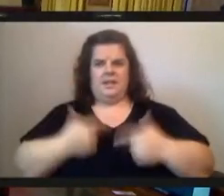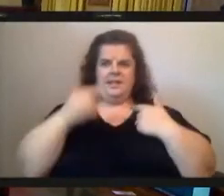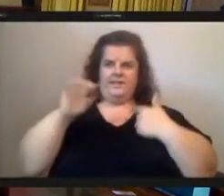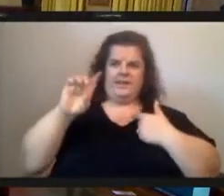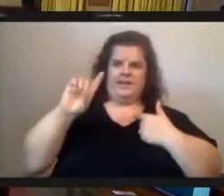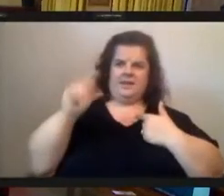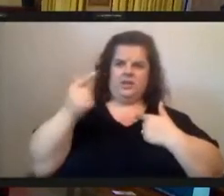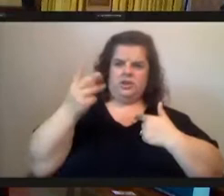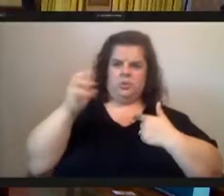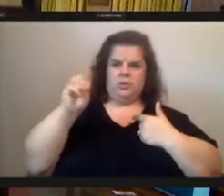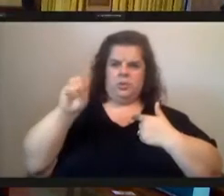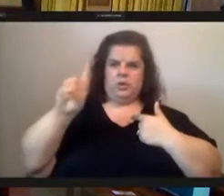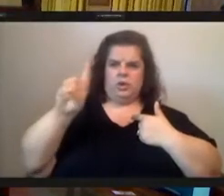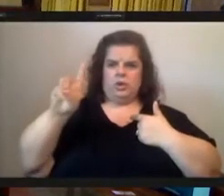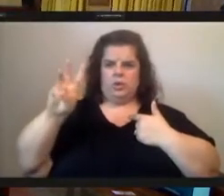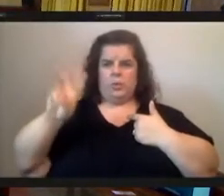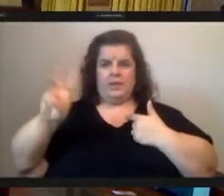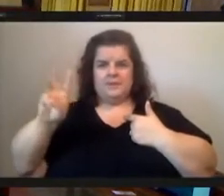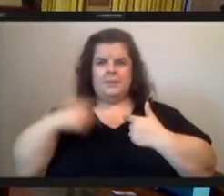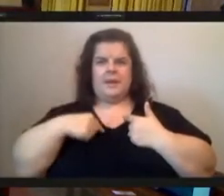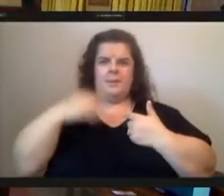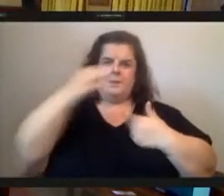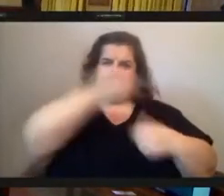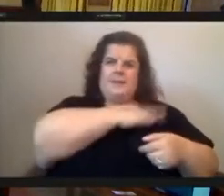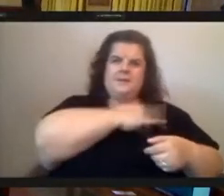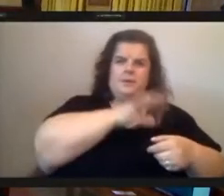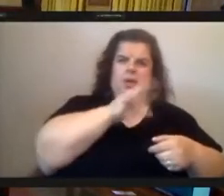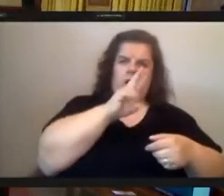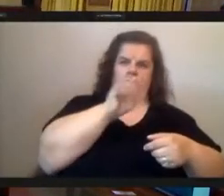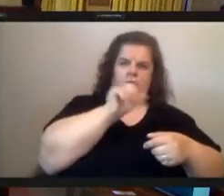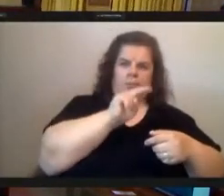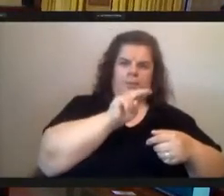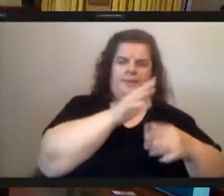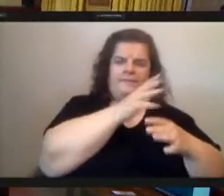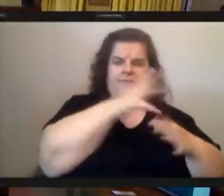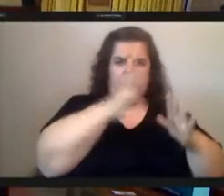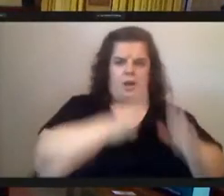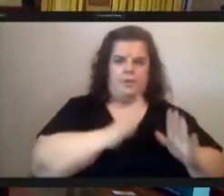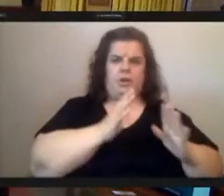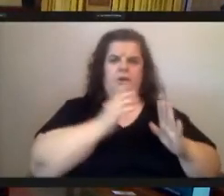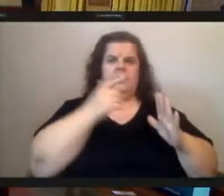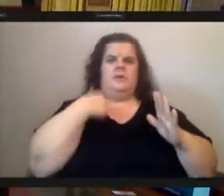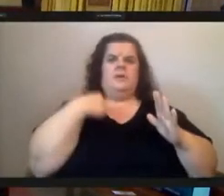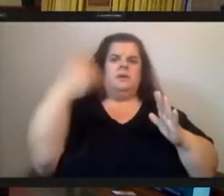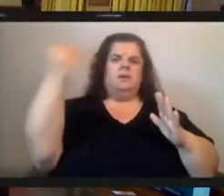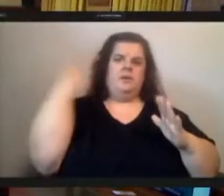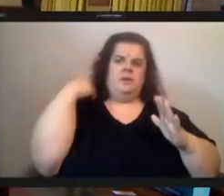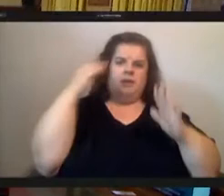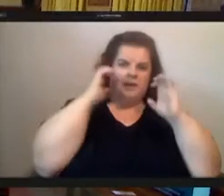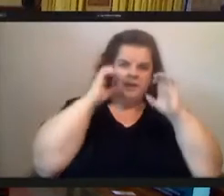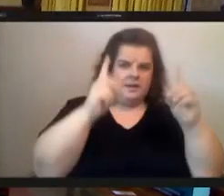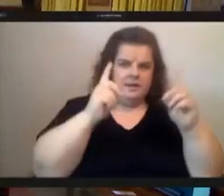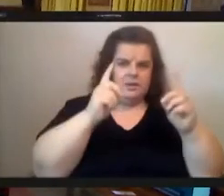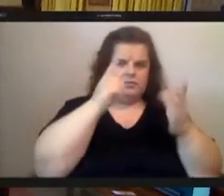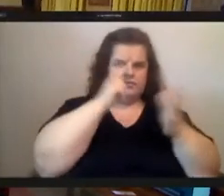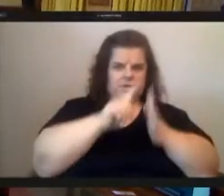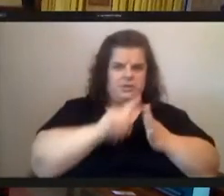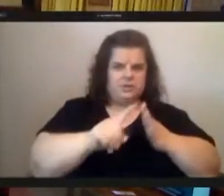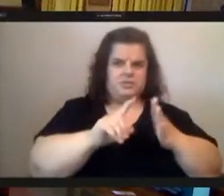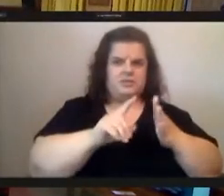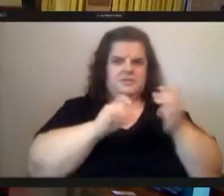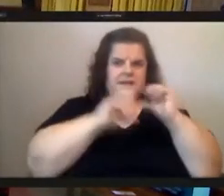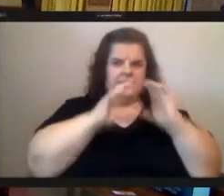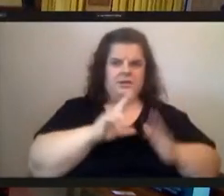neighborhood i'm a pittsburgh urban farmer at heart farms in the st claire area prior to that an educator and research scientist with the usda